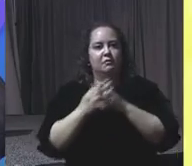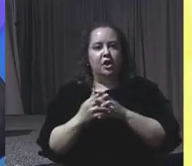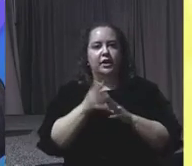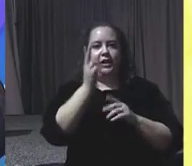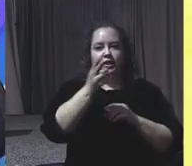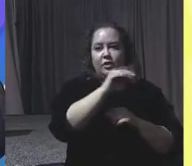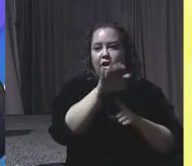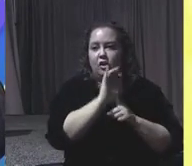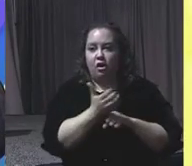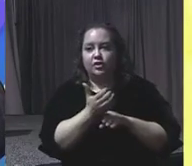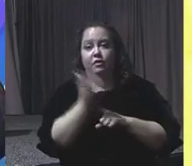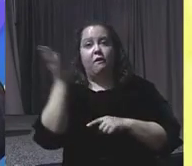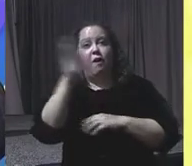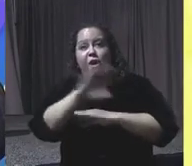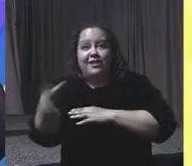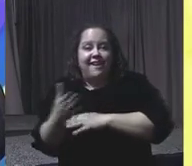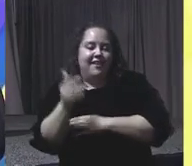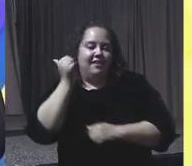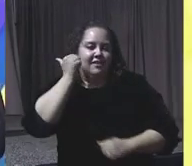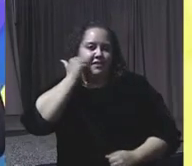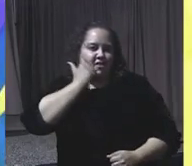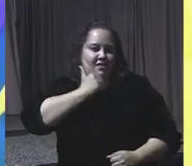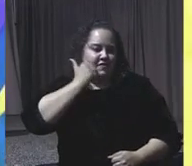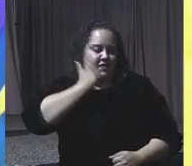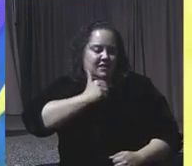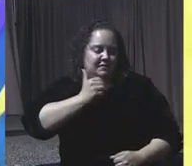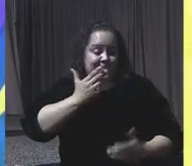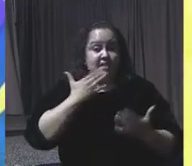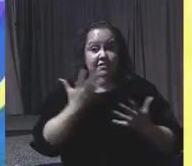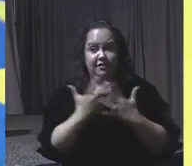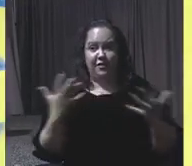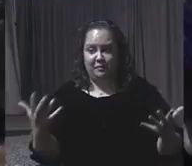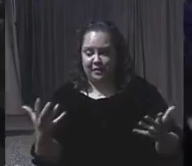all the day, every day. Thank you very much.